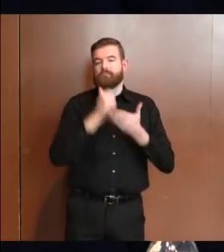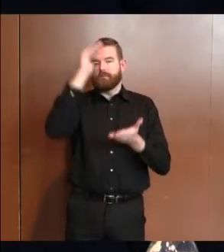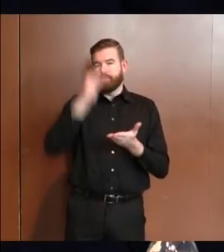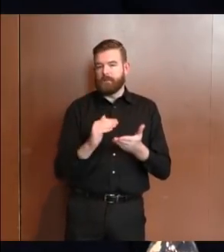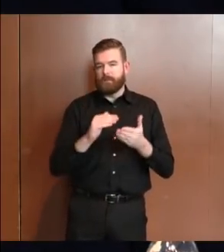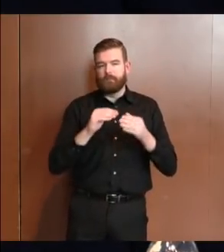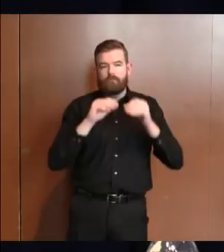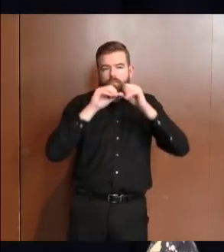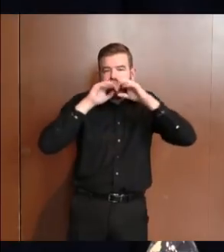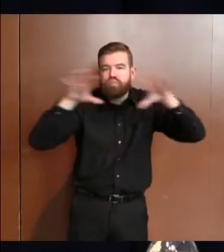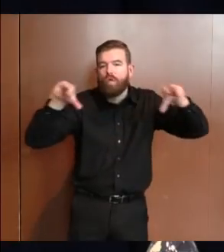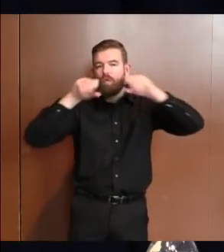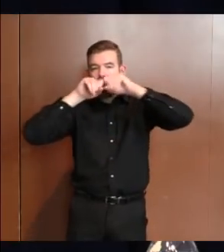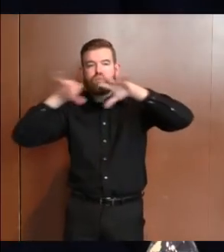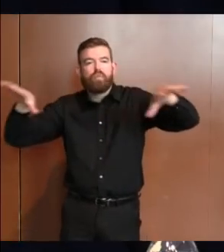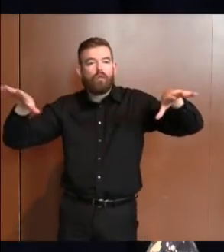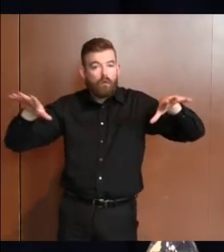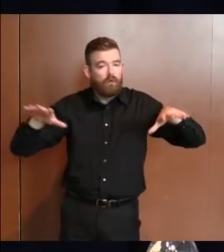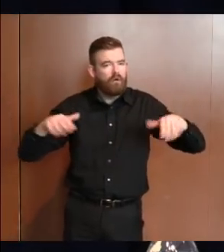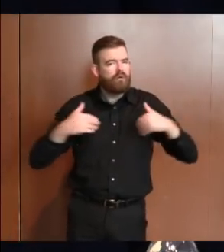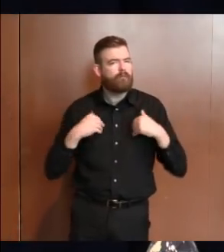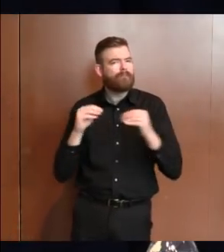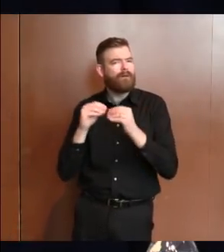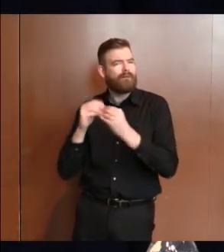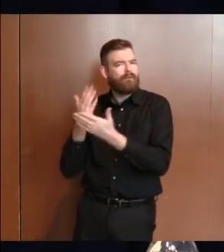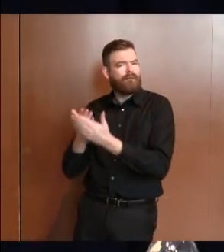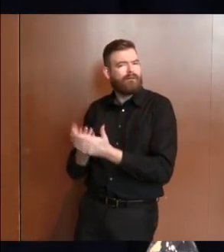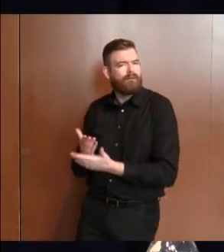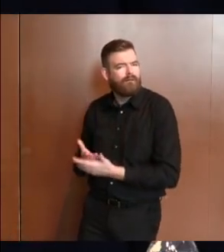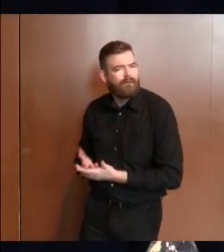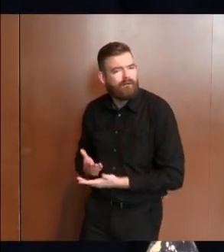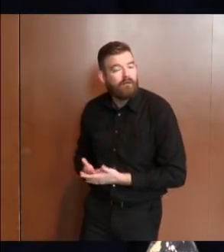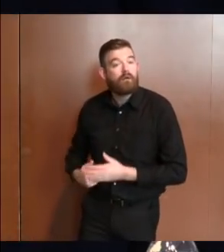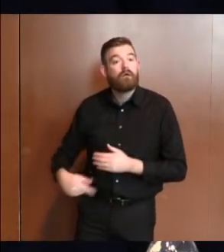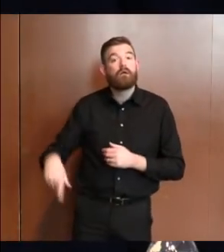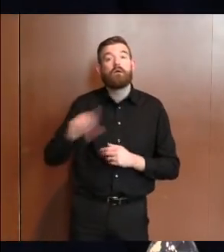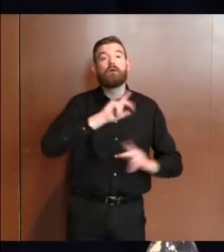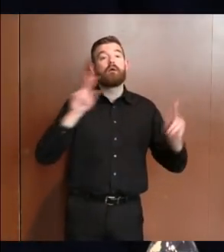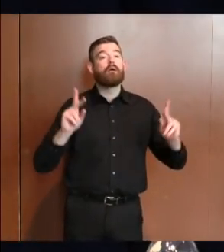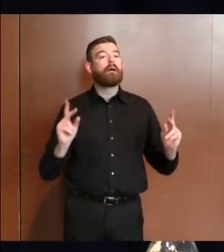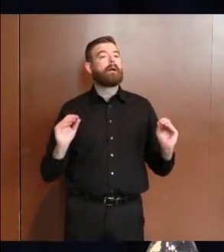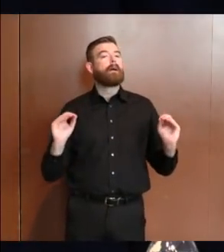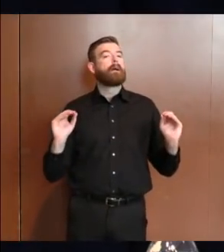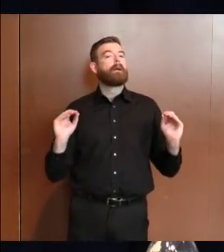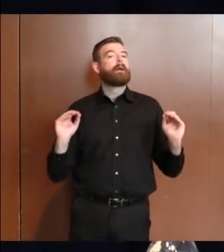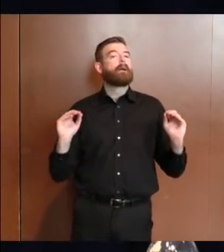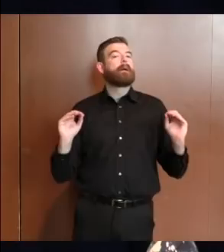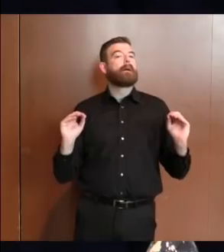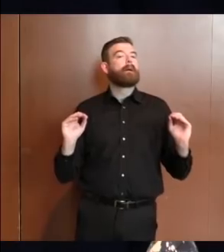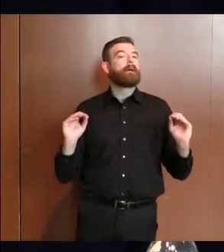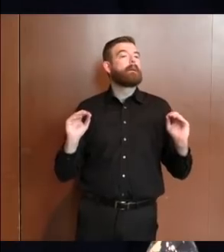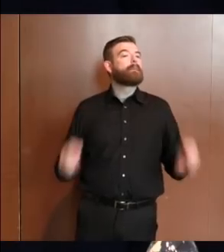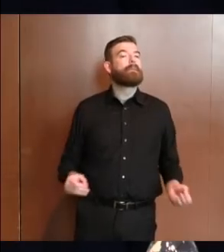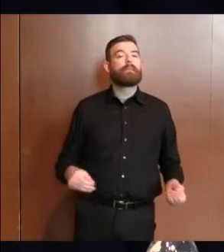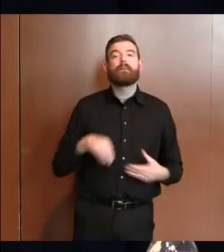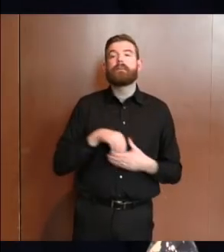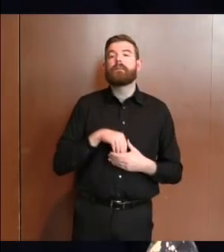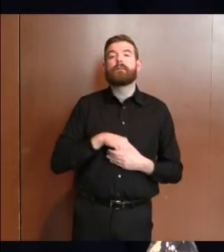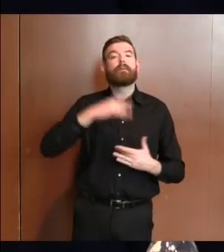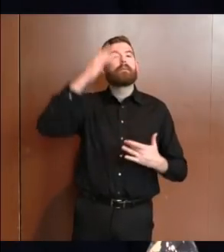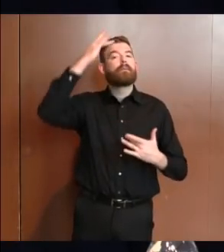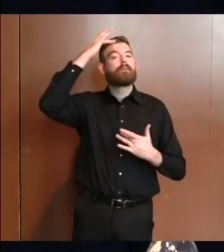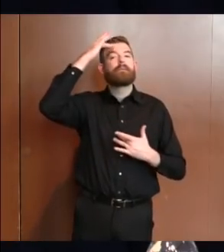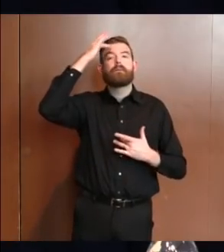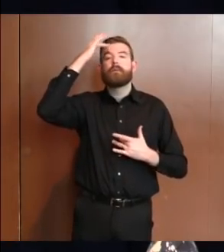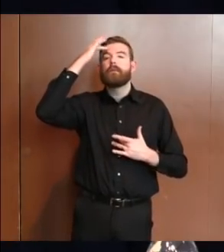growing body of evidence that asymptomatic or what they call pre-symptomatic individuals can actually spread the